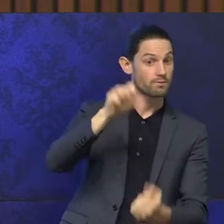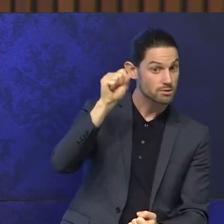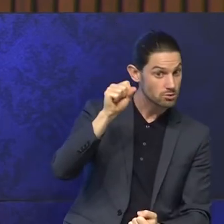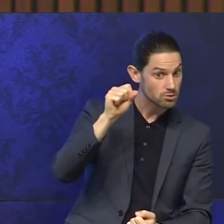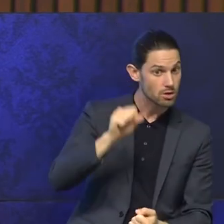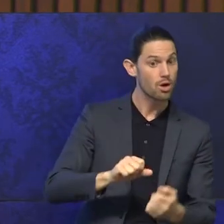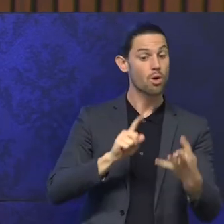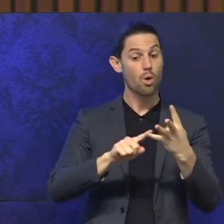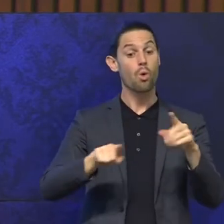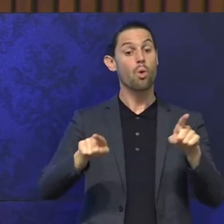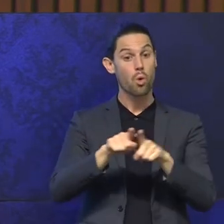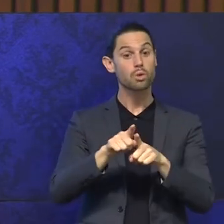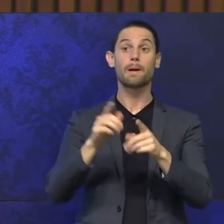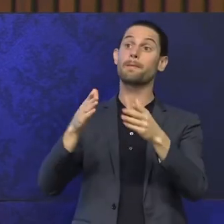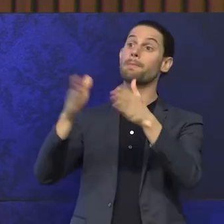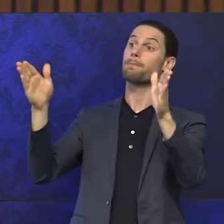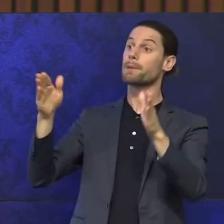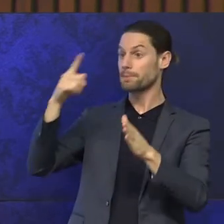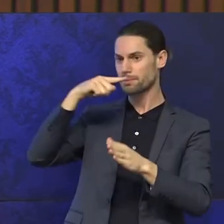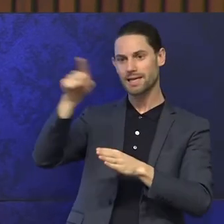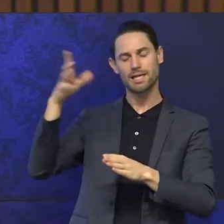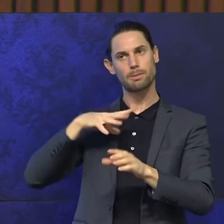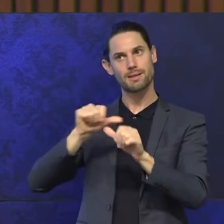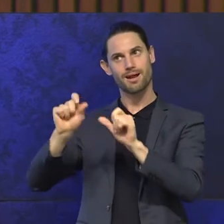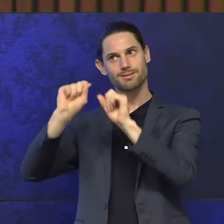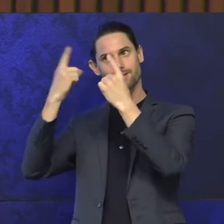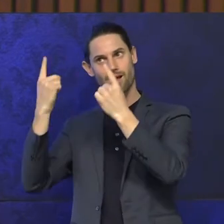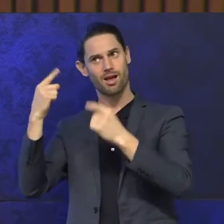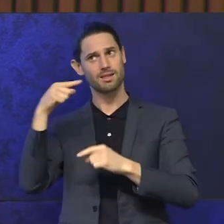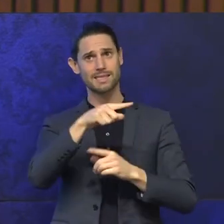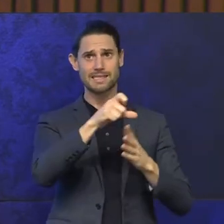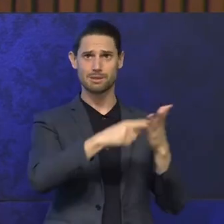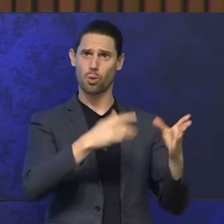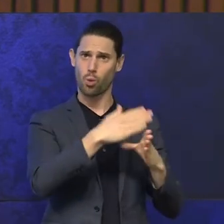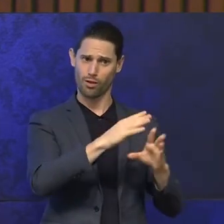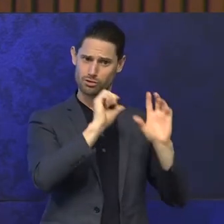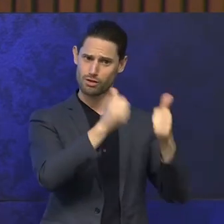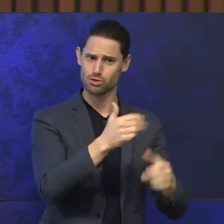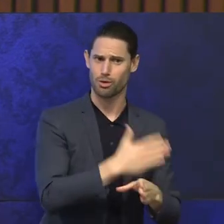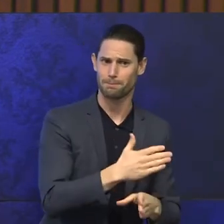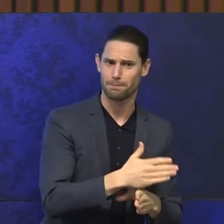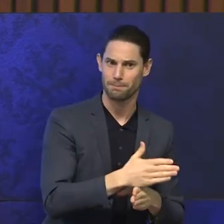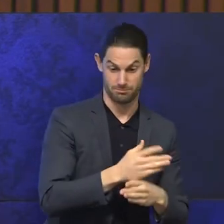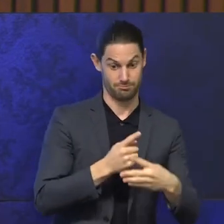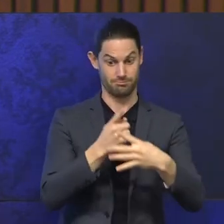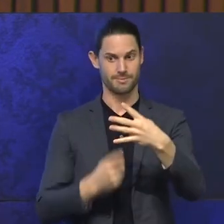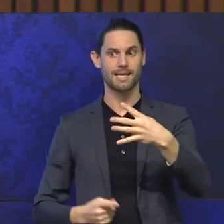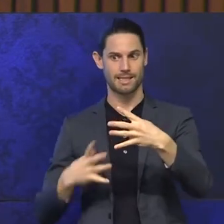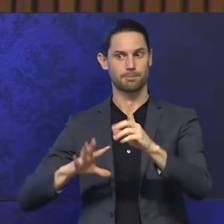significantly improve public recognition of what is a fantastic workforce in its contribution to society.